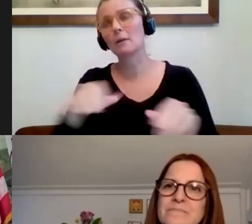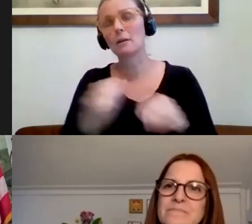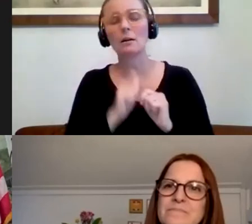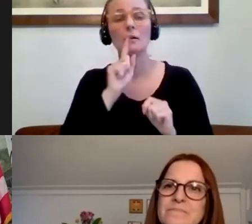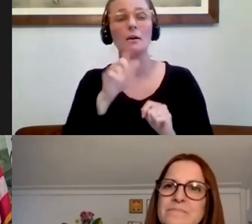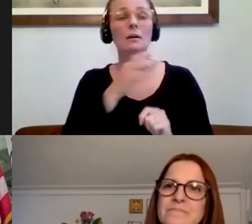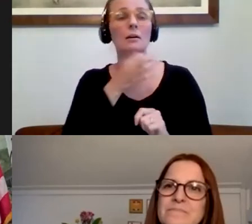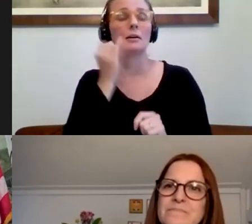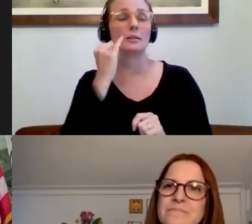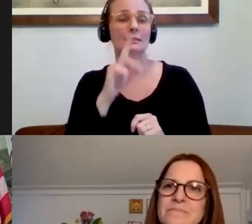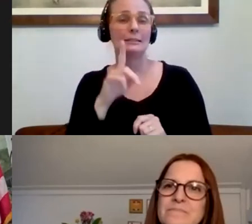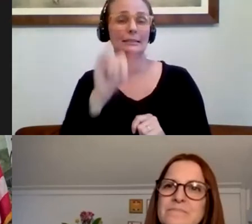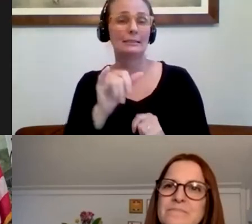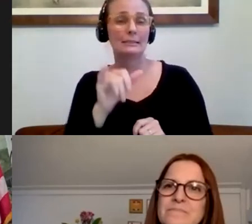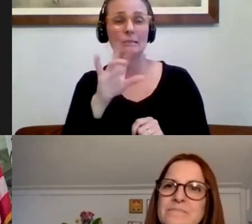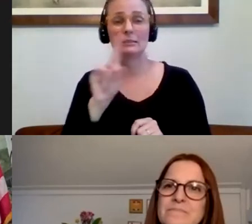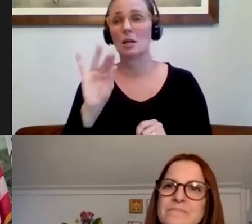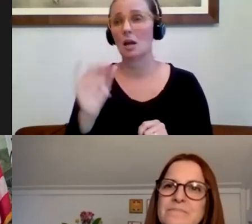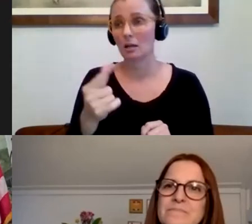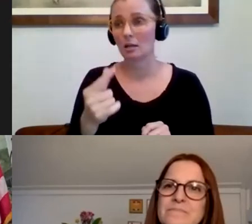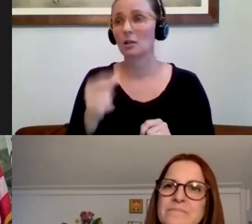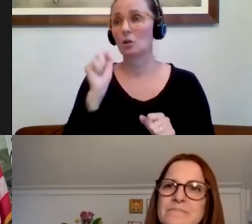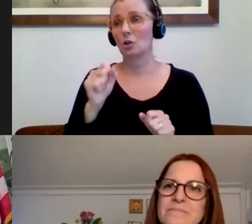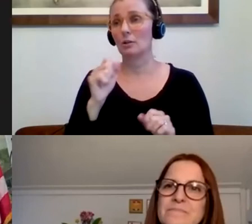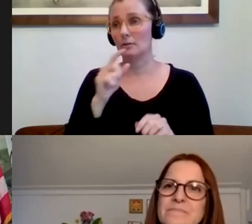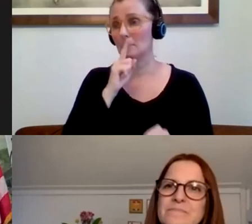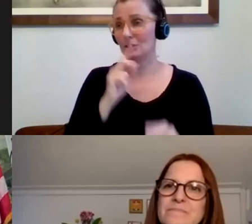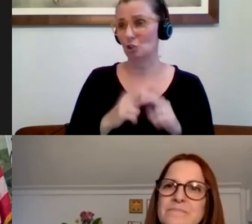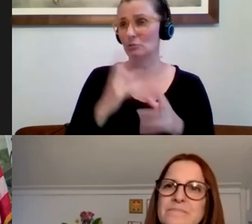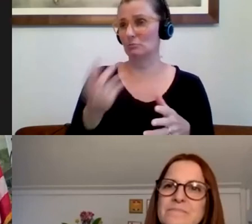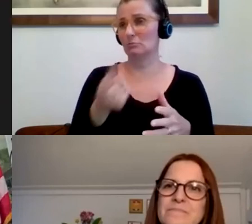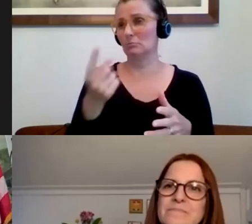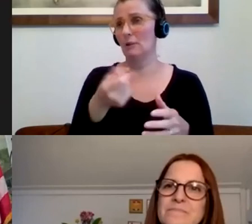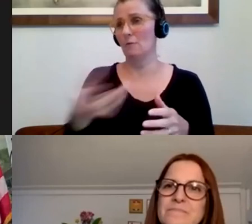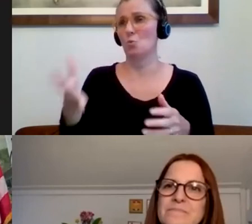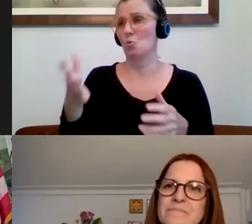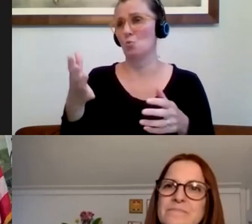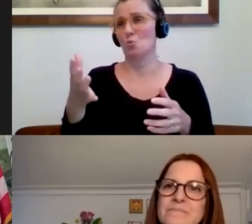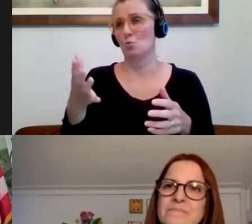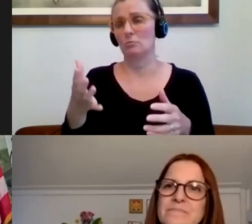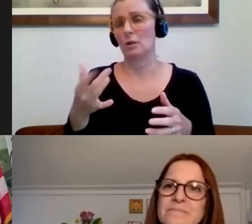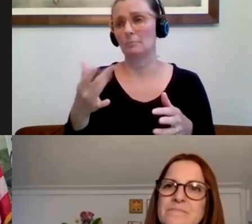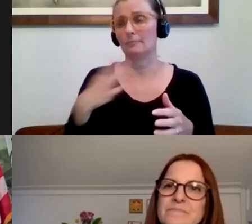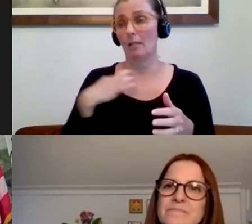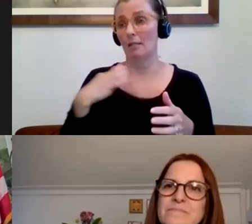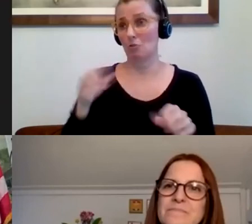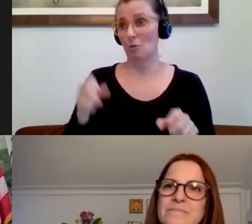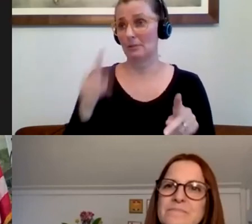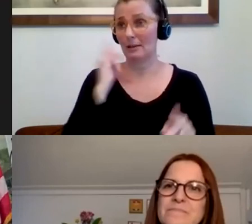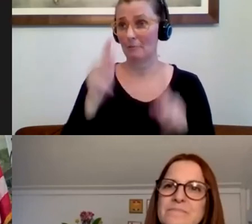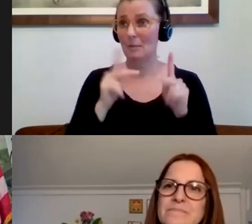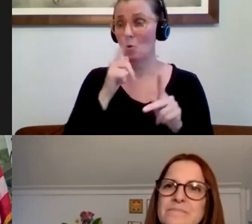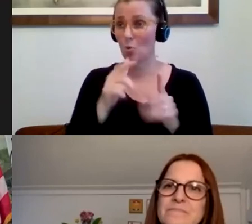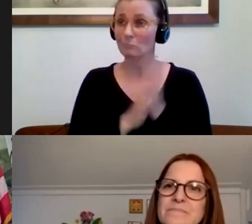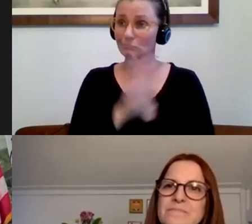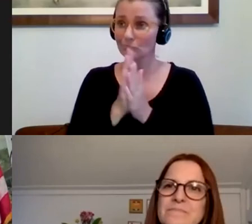Doug could just, uh, mention some volunteer opportunities if there's anybody out there who's interested in pitching in. Sure. We're doing the